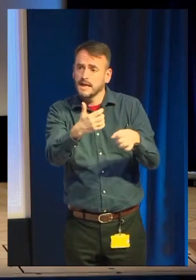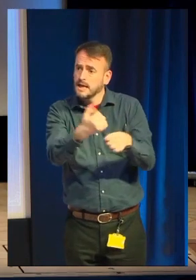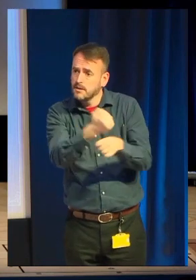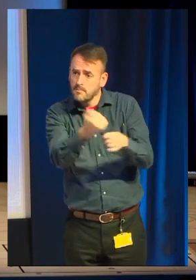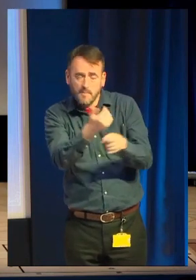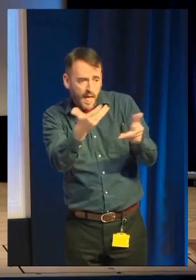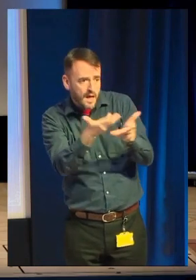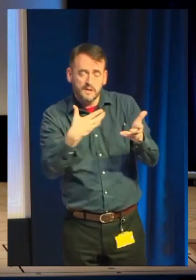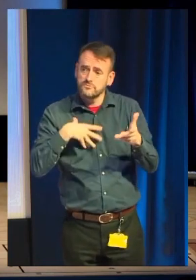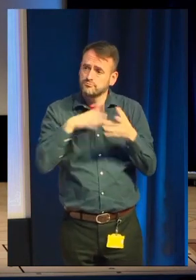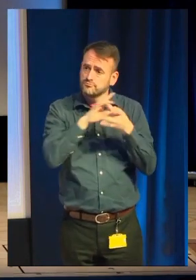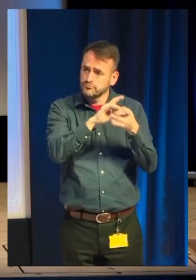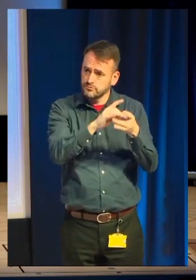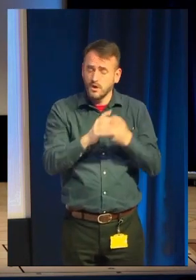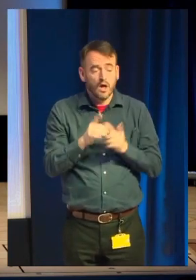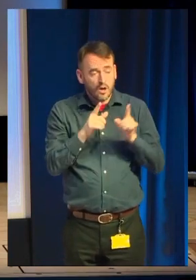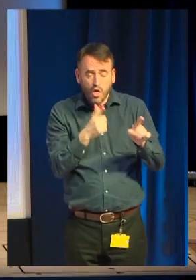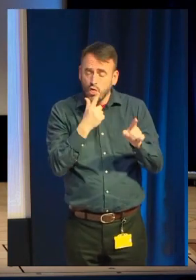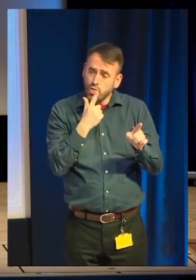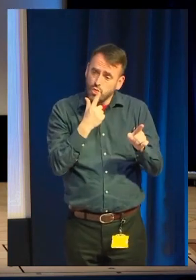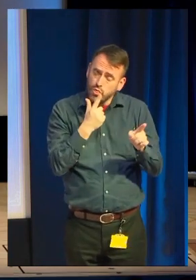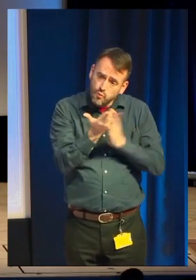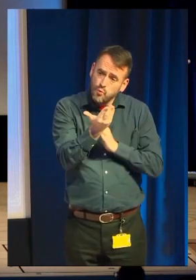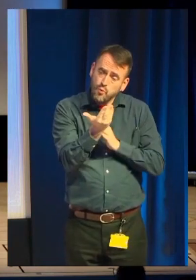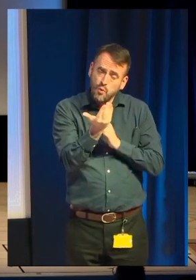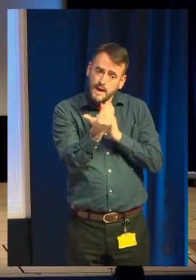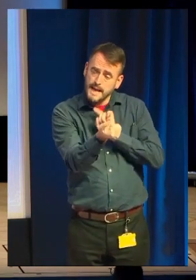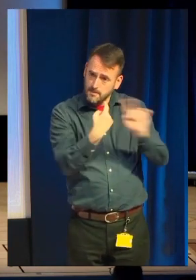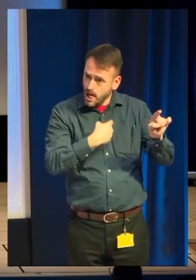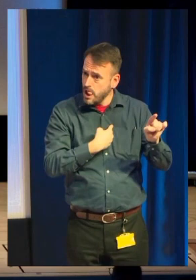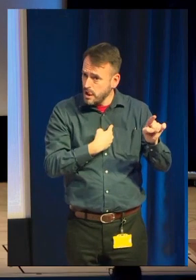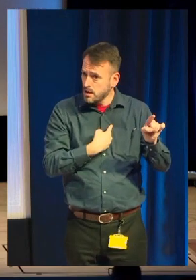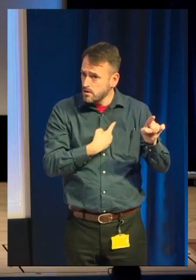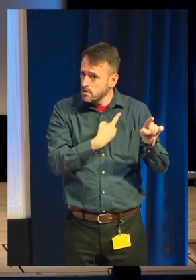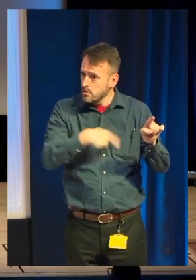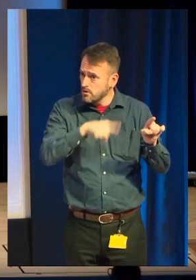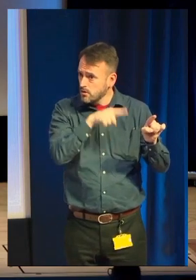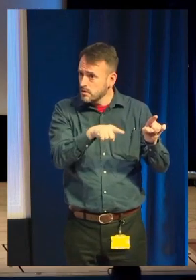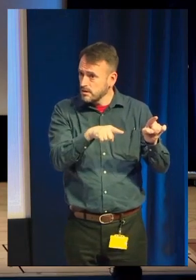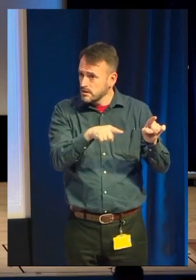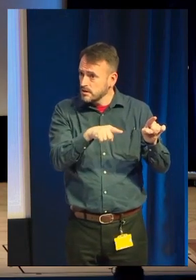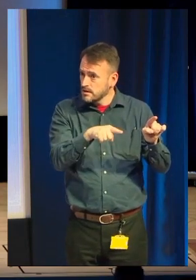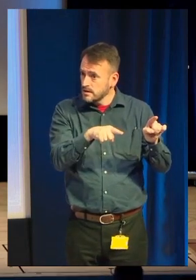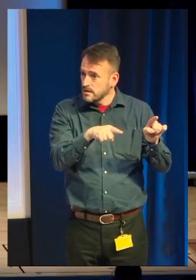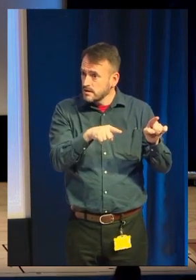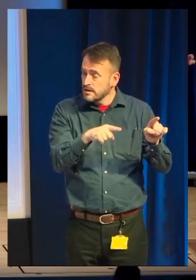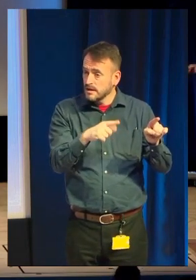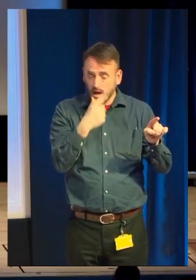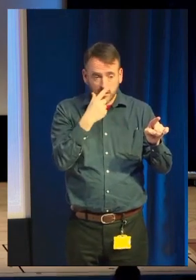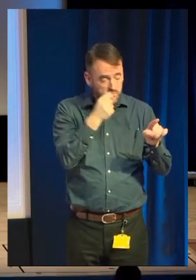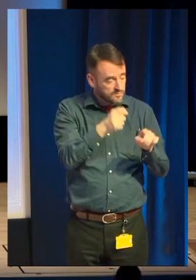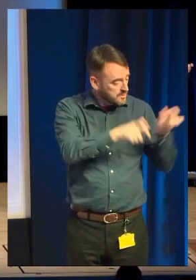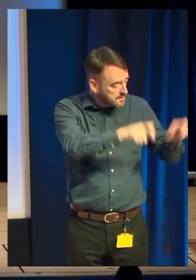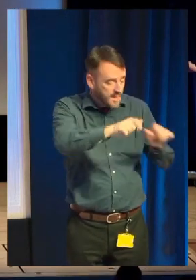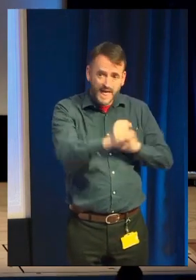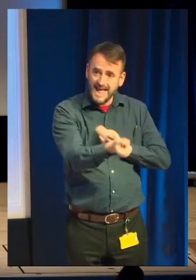on social media. Your reach to people who already follow you can be cut by the platforms, but when you have someone's email, you kind of always have